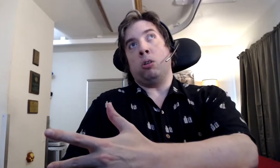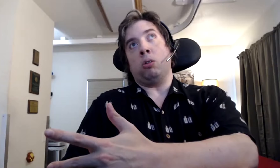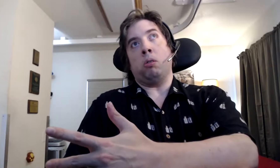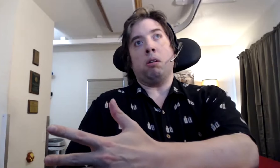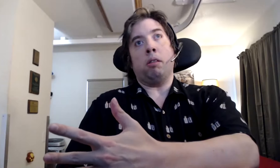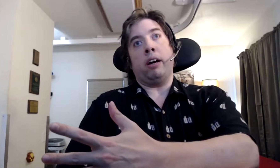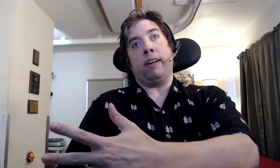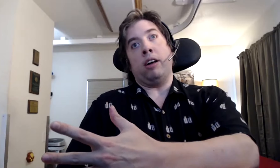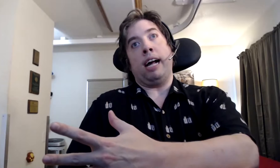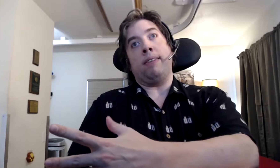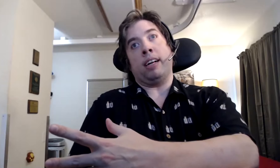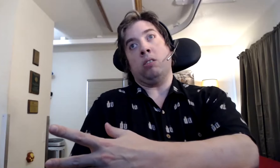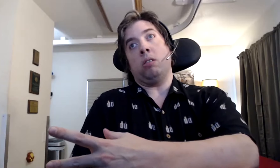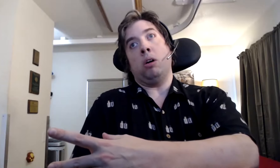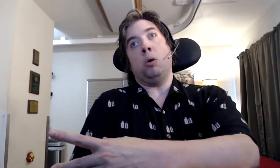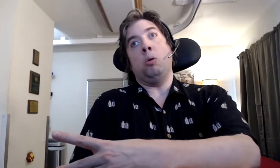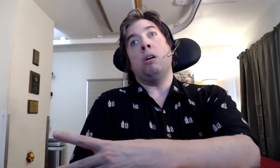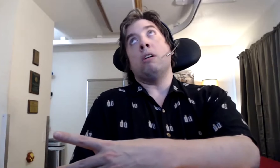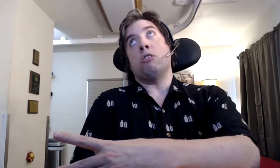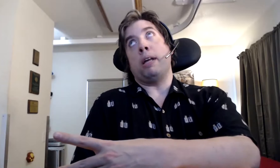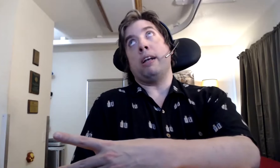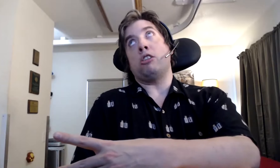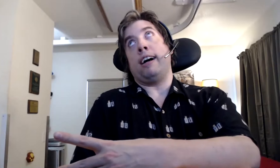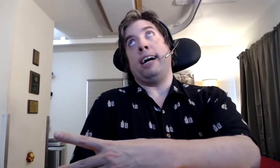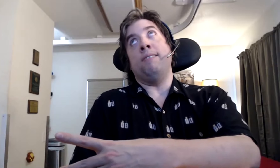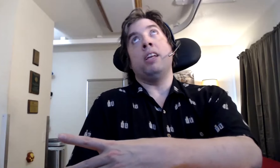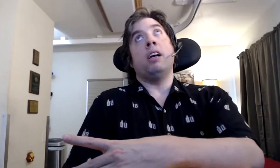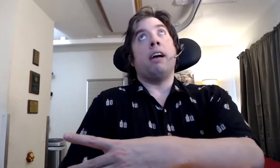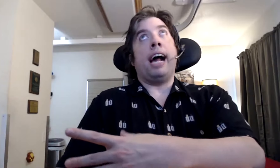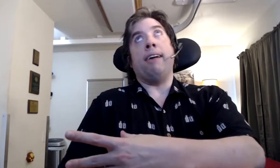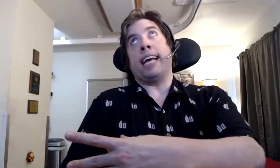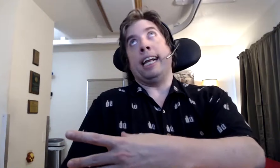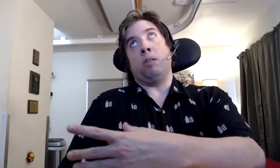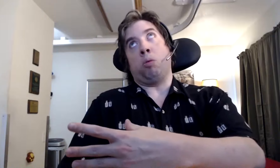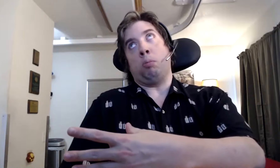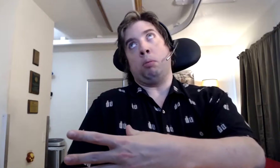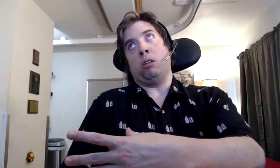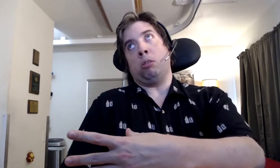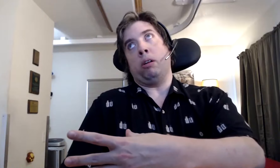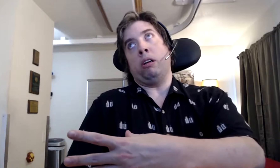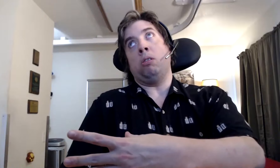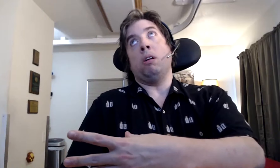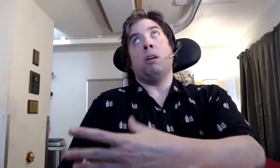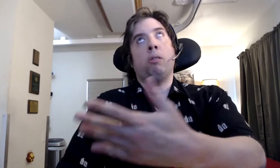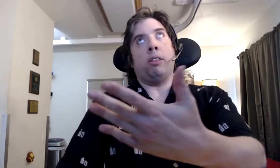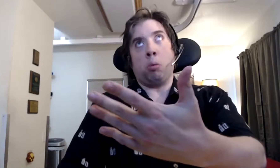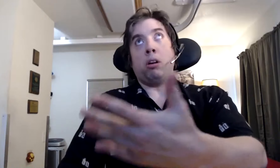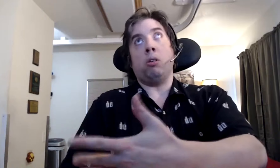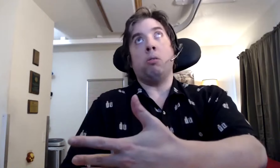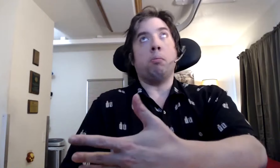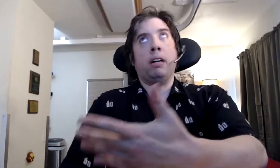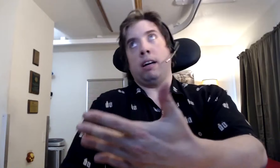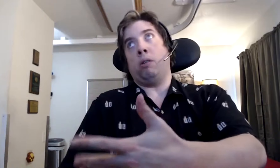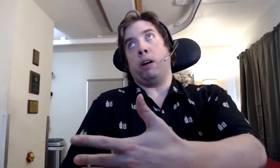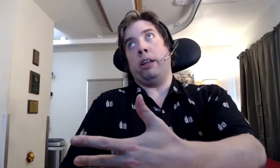individuals that are good advocates who spend their time advocating for people with disabilities throughout the